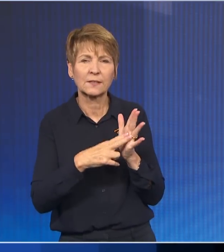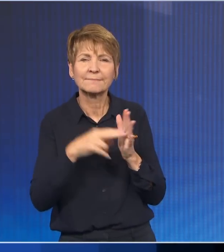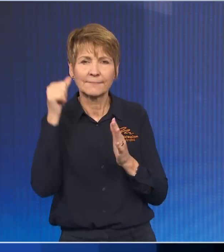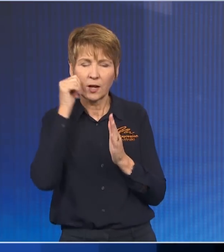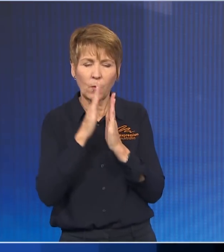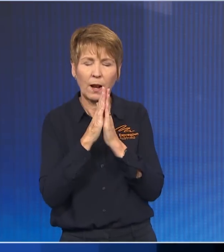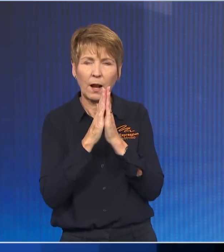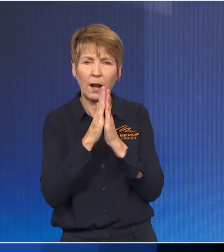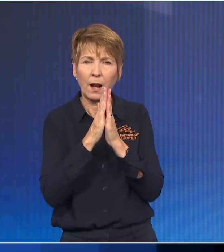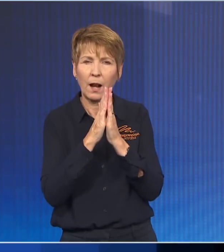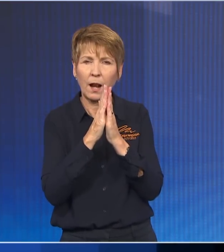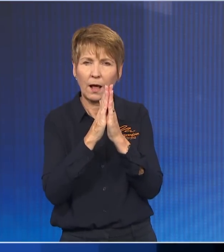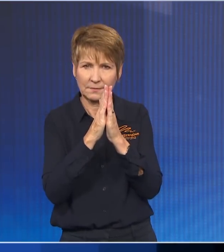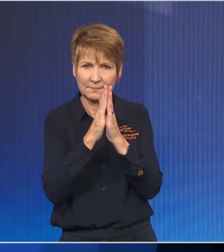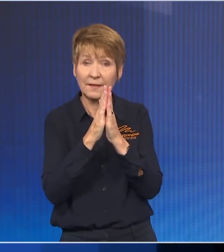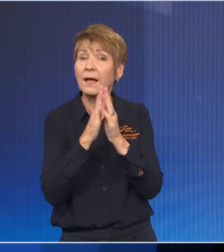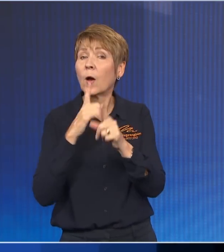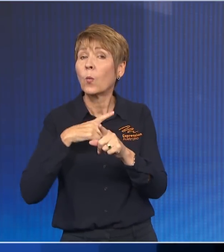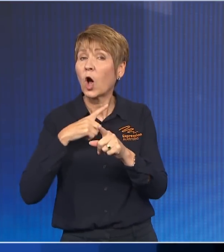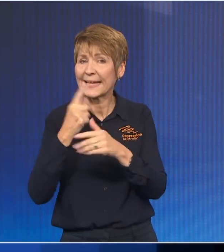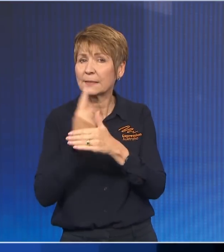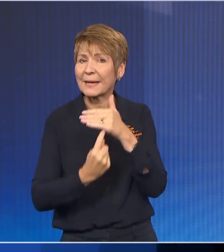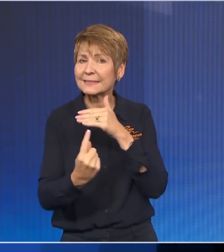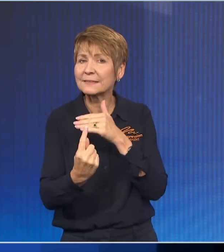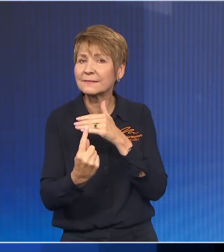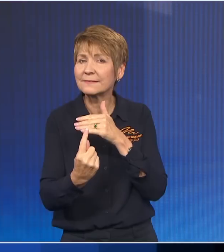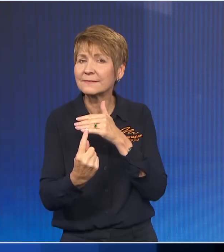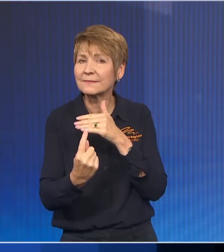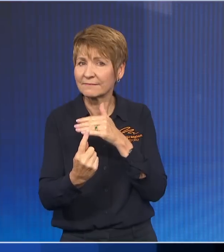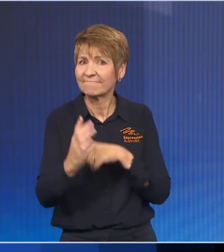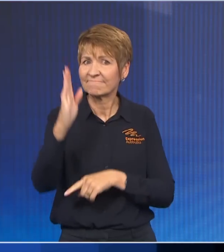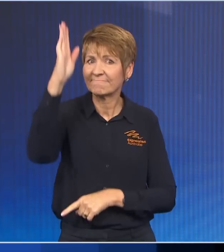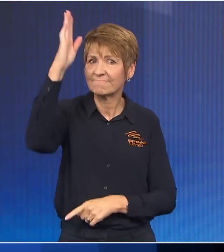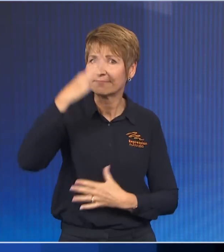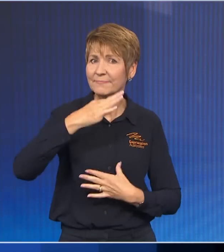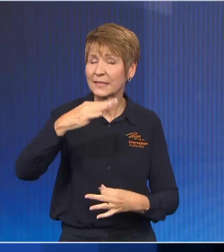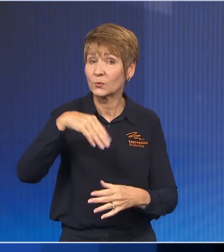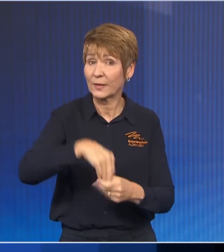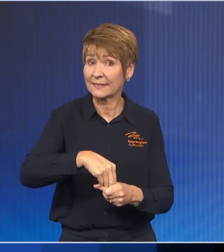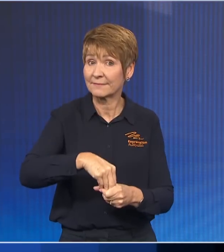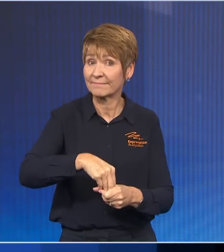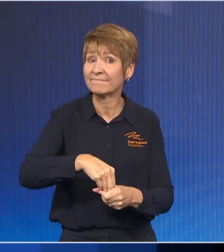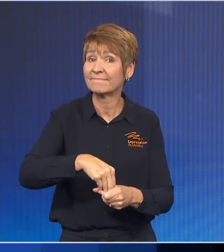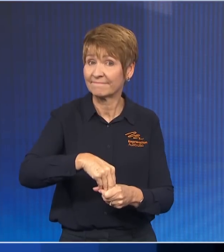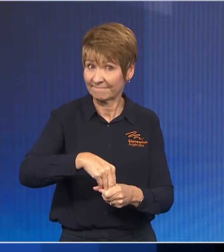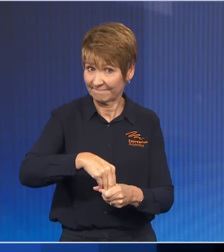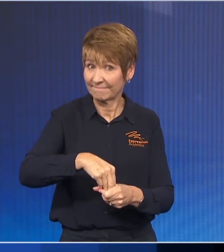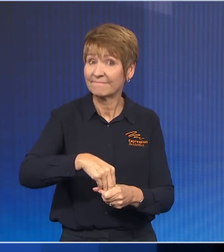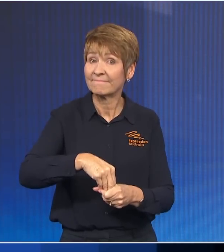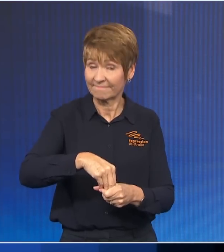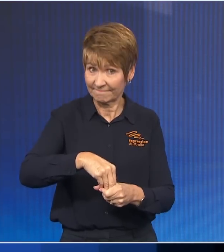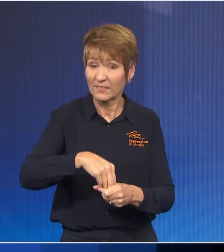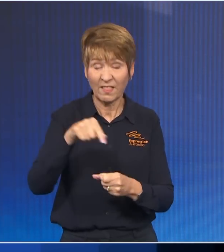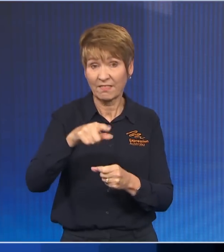when a teal put their hand up. And as we saw across Australia, this was a coordinated group of people who came